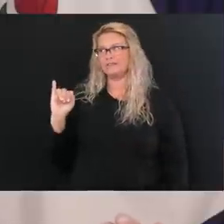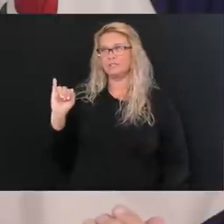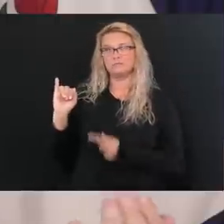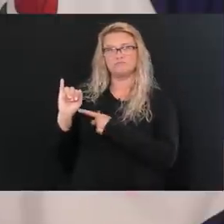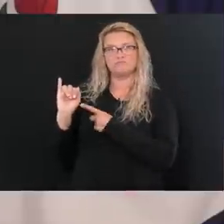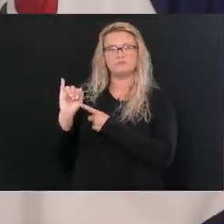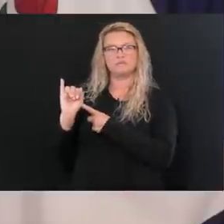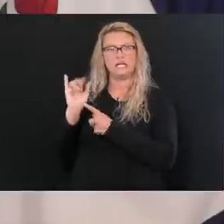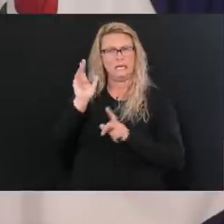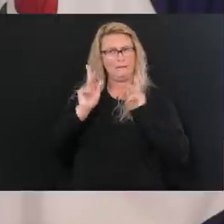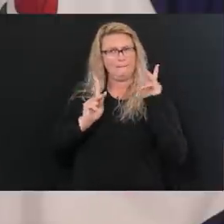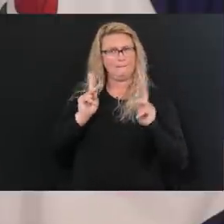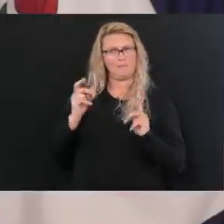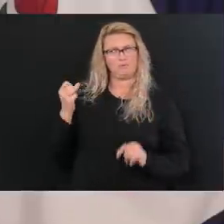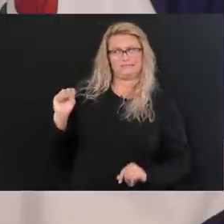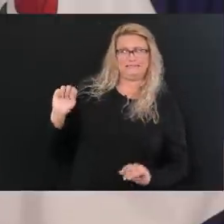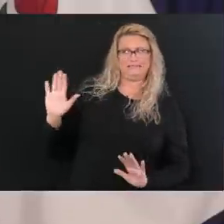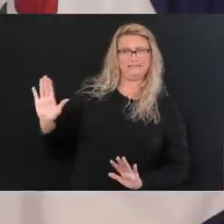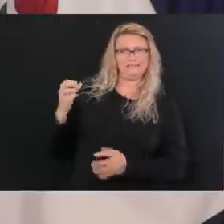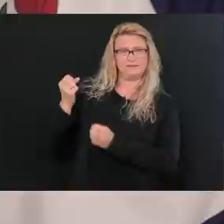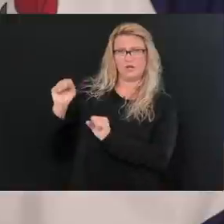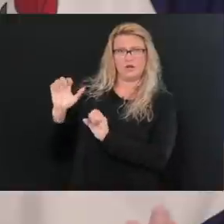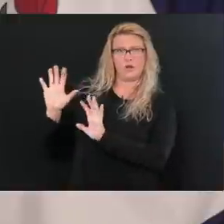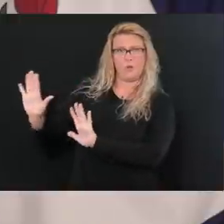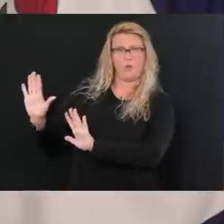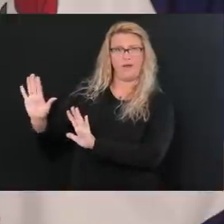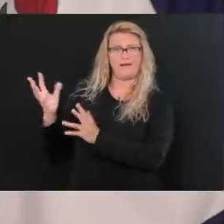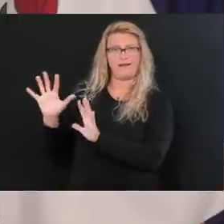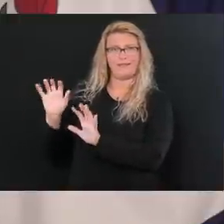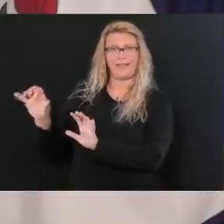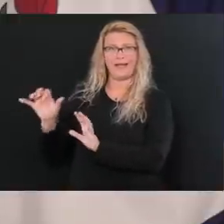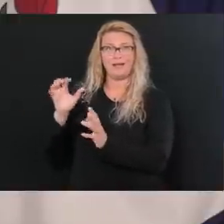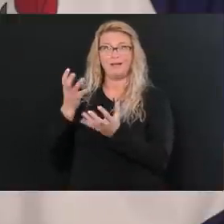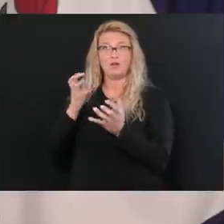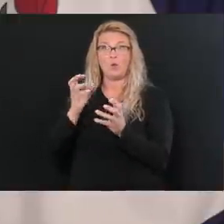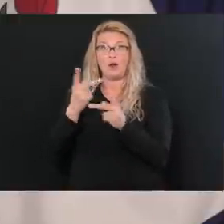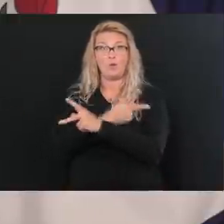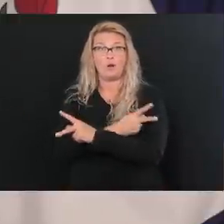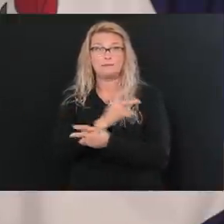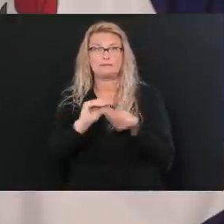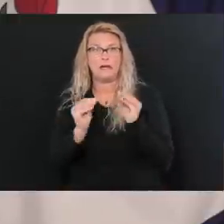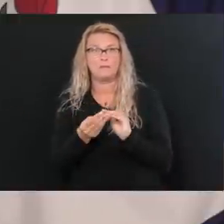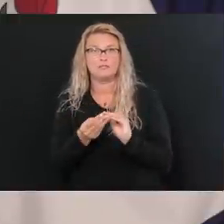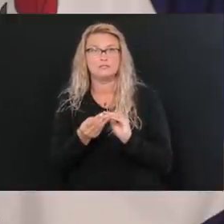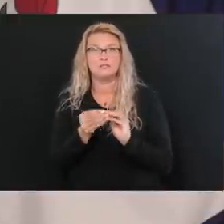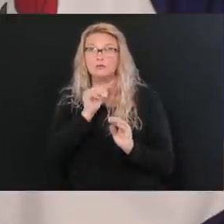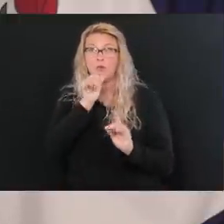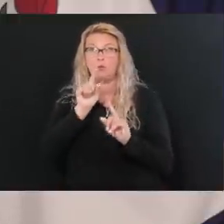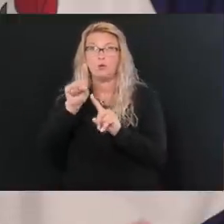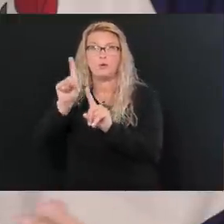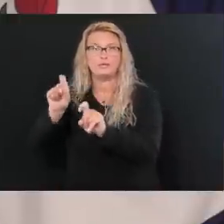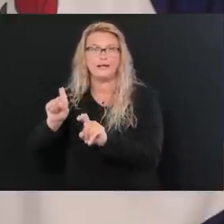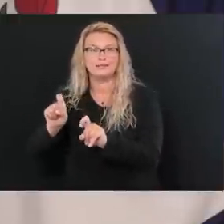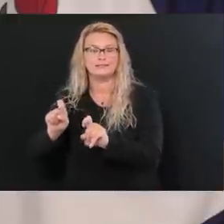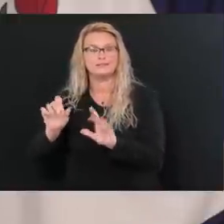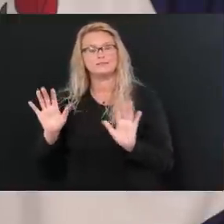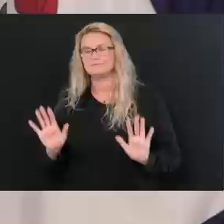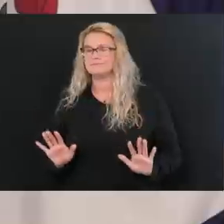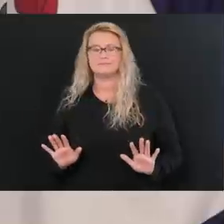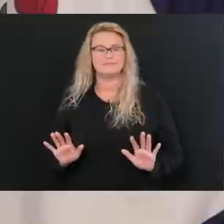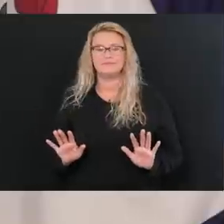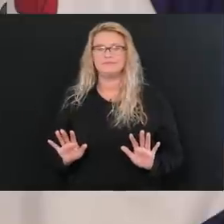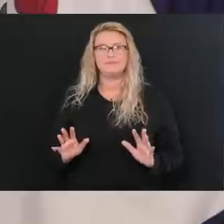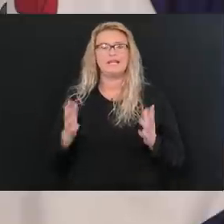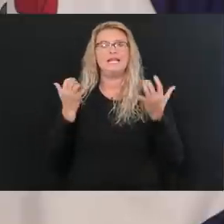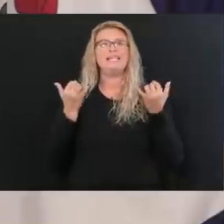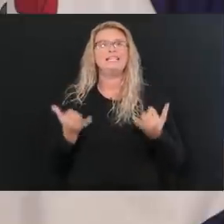really hesitant to test because the more they tested, the worse it got, you know, and, and, and then